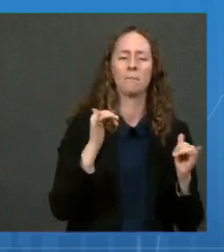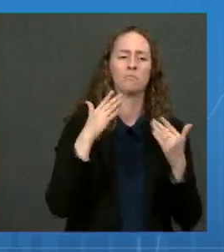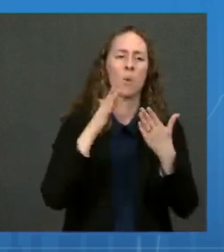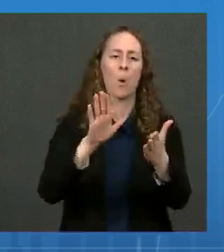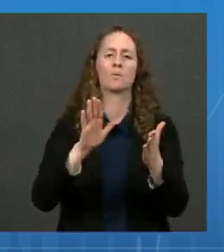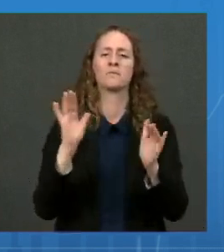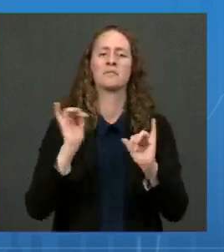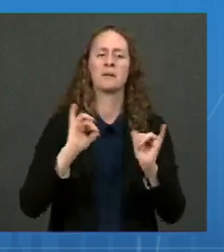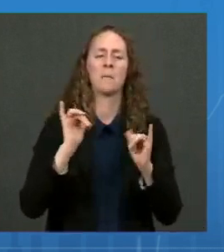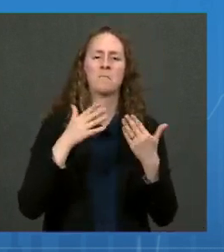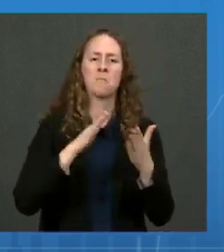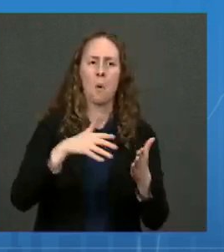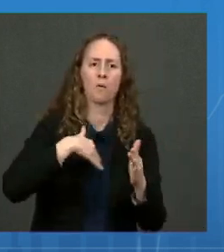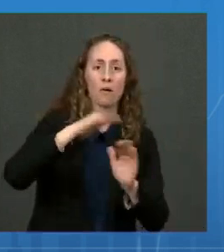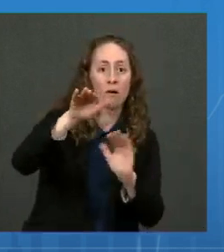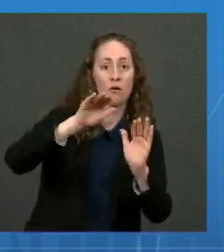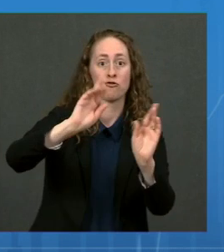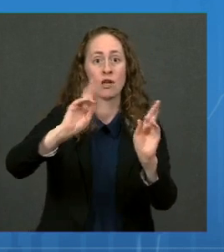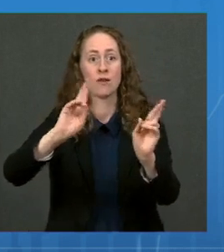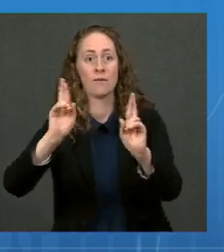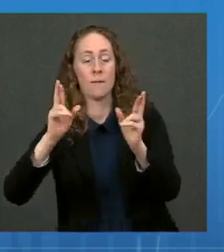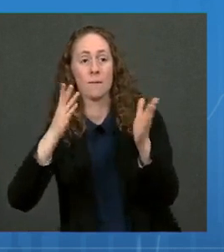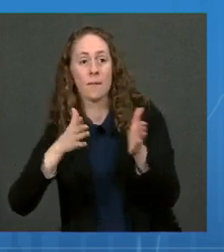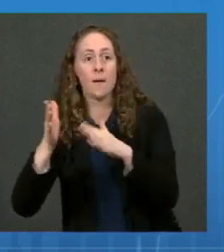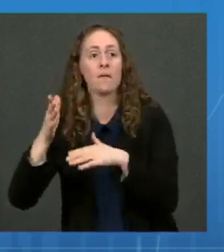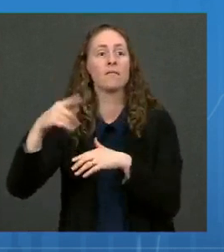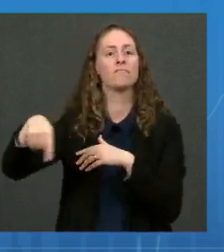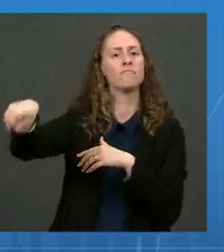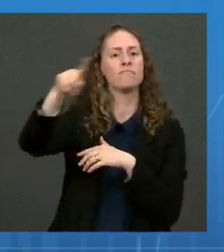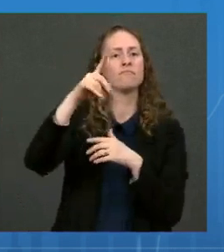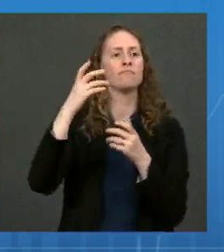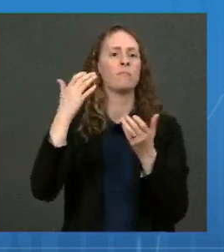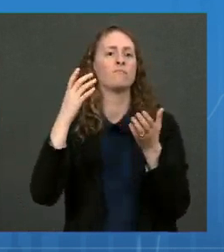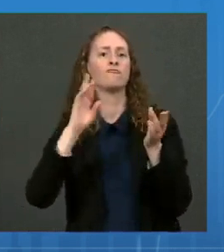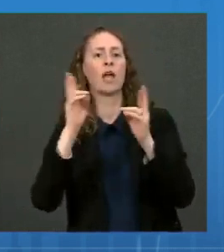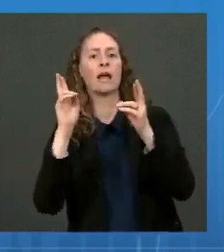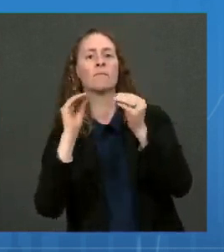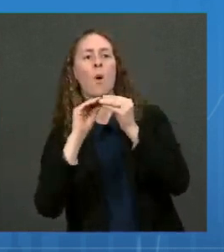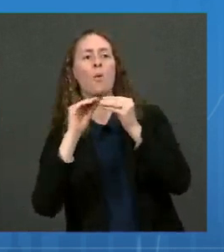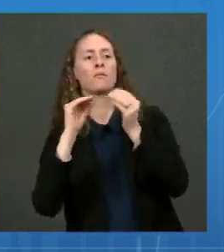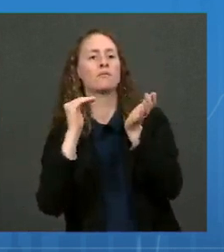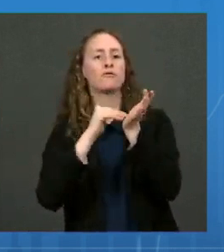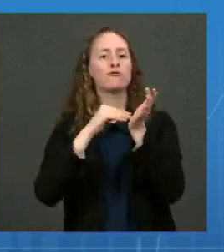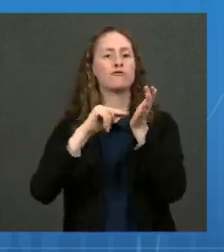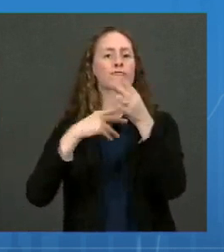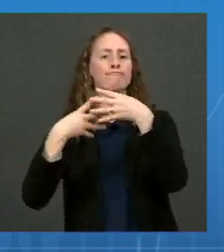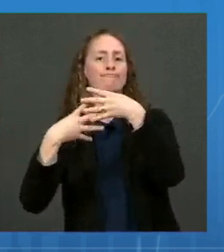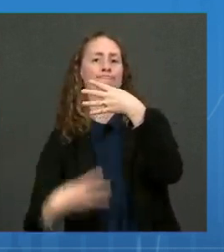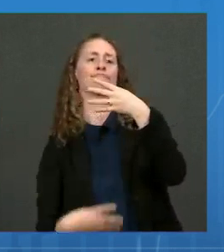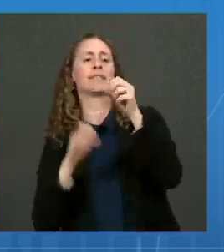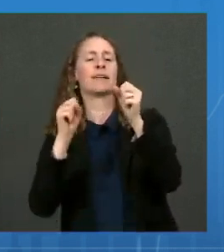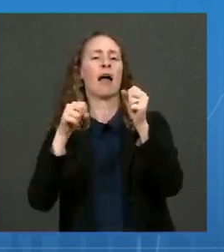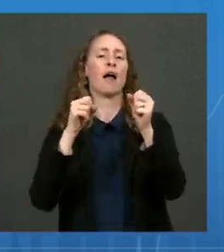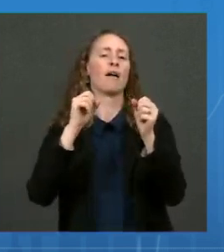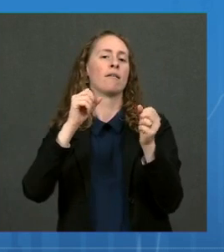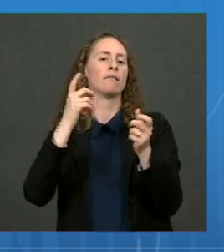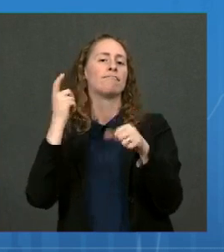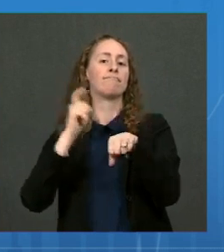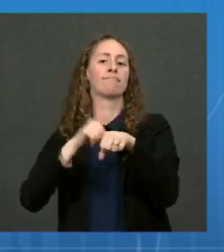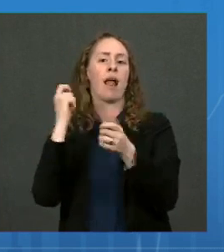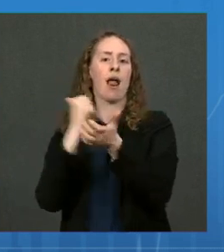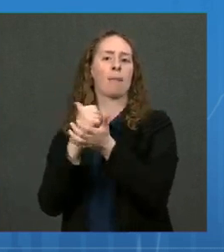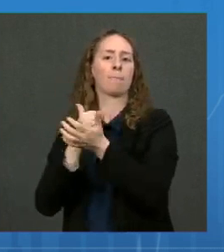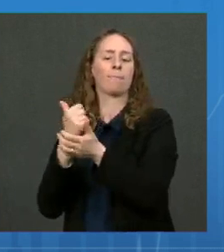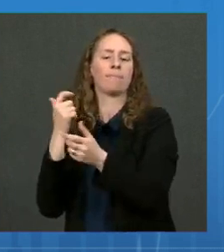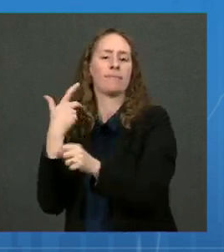providers such as pediatricians who rely heavily on pediatricians and family doctors in the vaccination program so they can bring